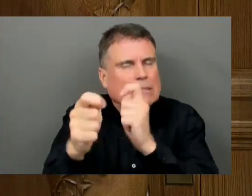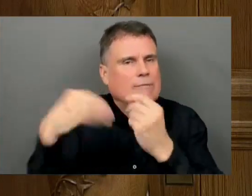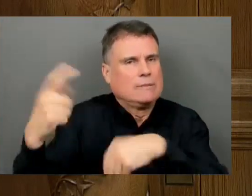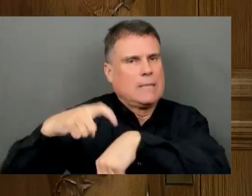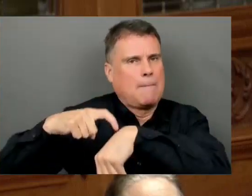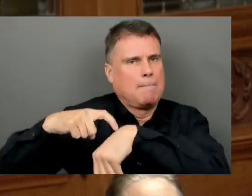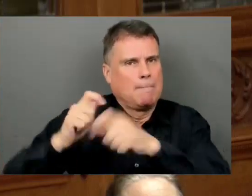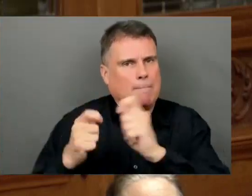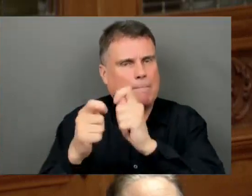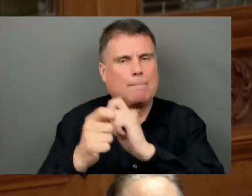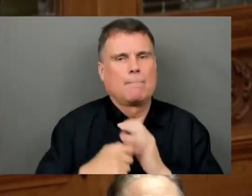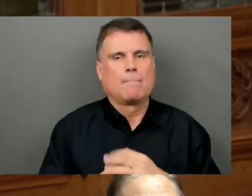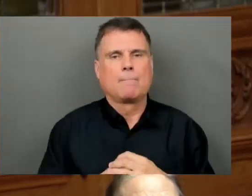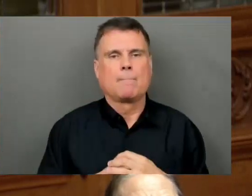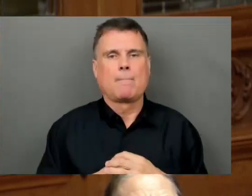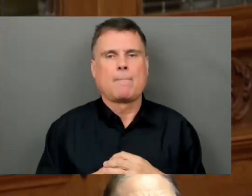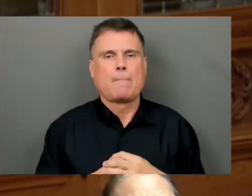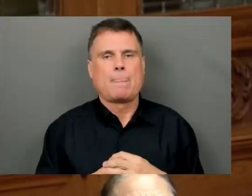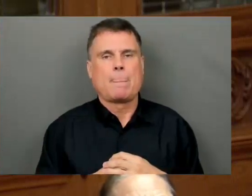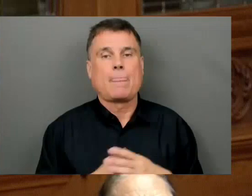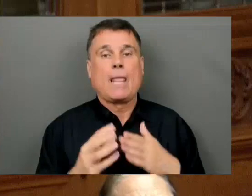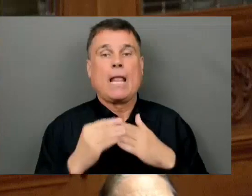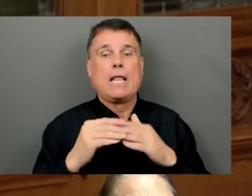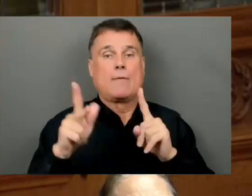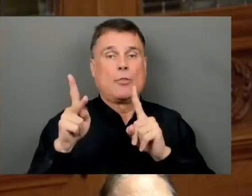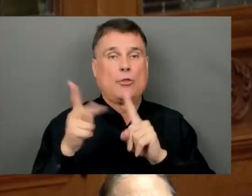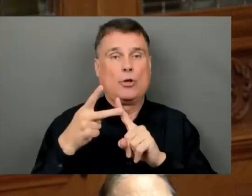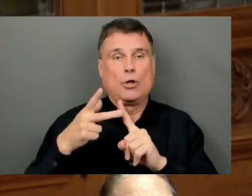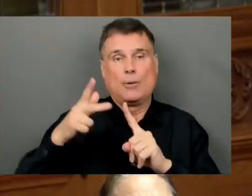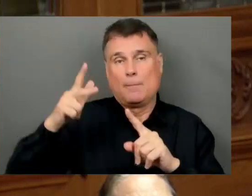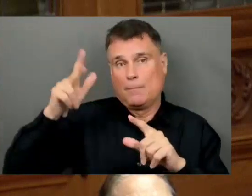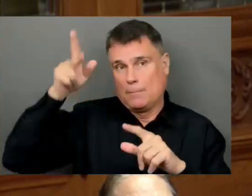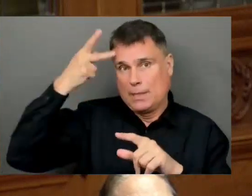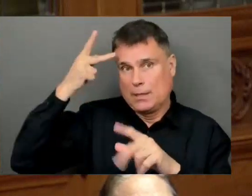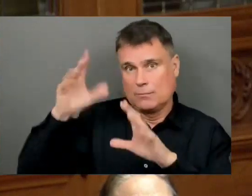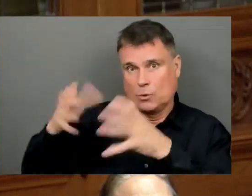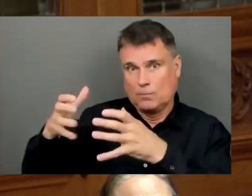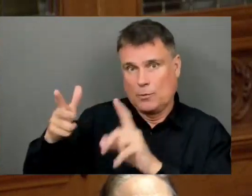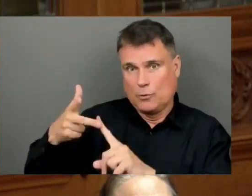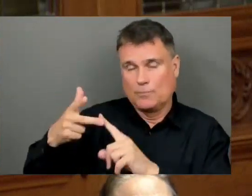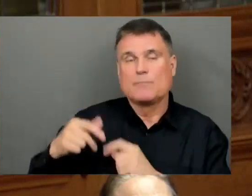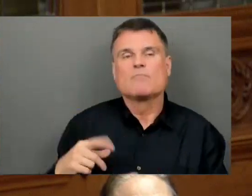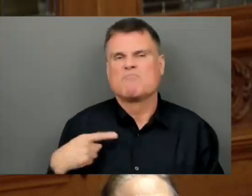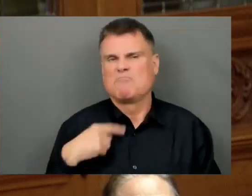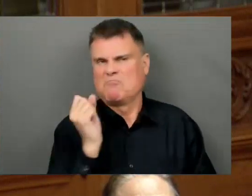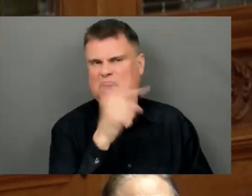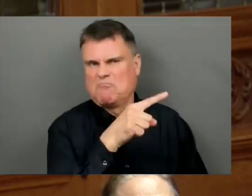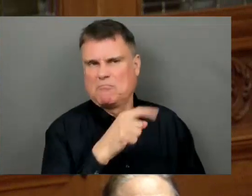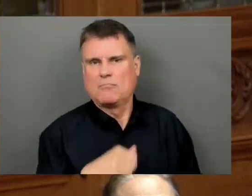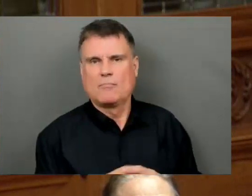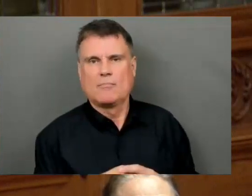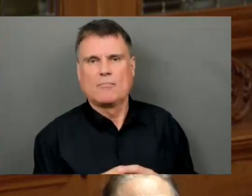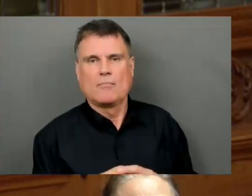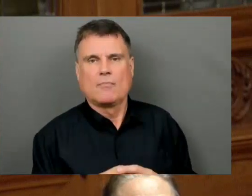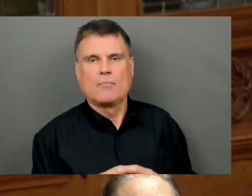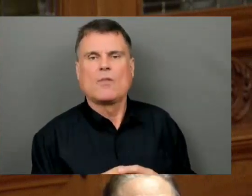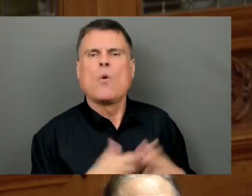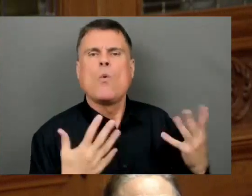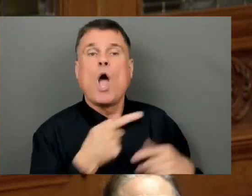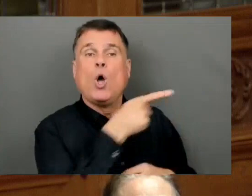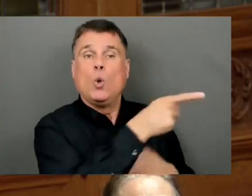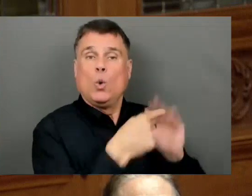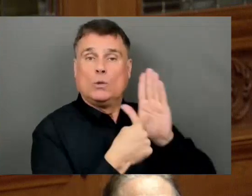price signal that this government has given to the oil and gas industry is that they will continue to give them tax cuts and